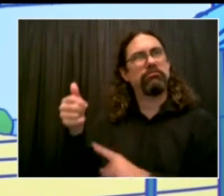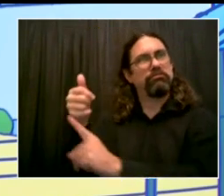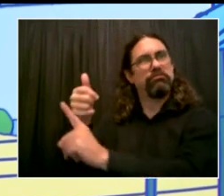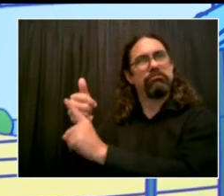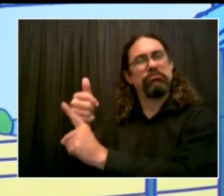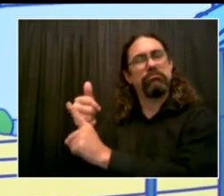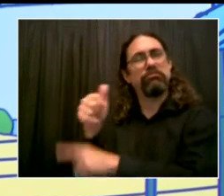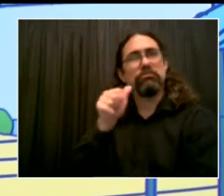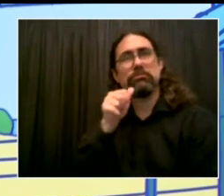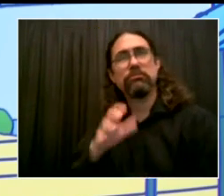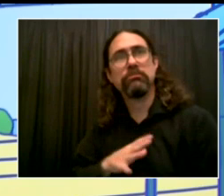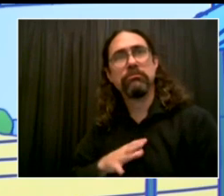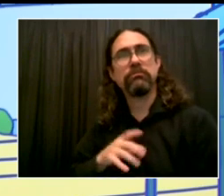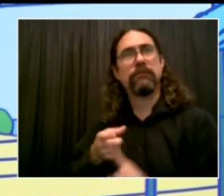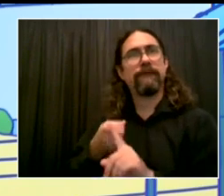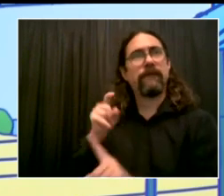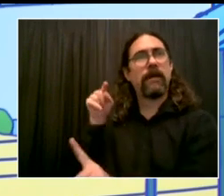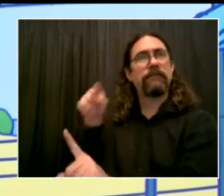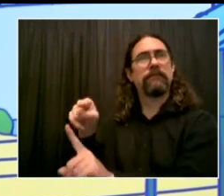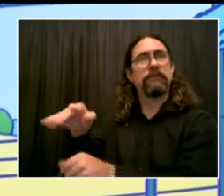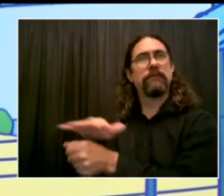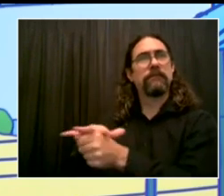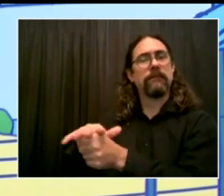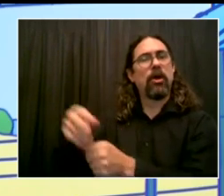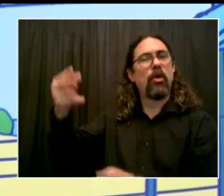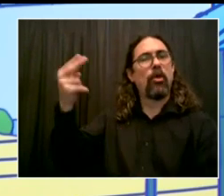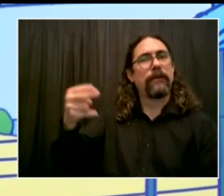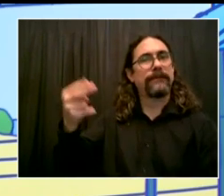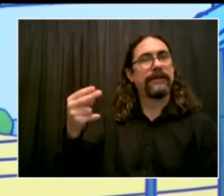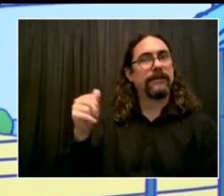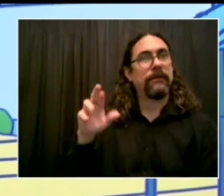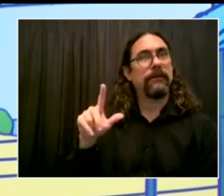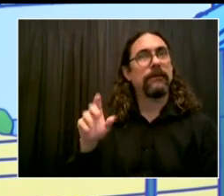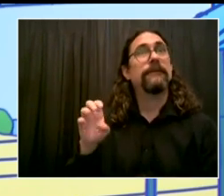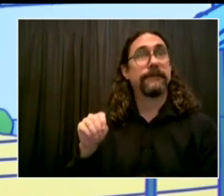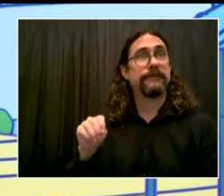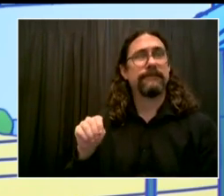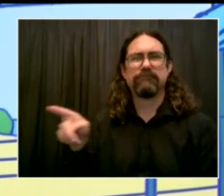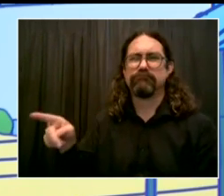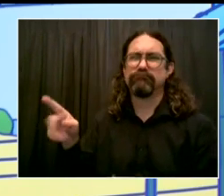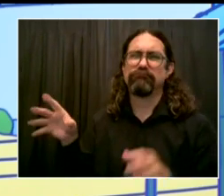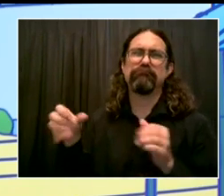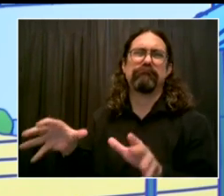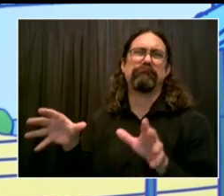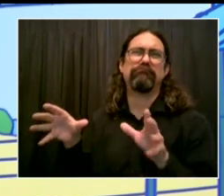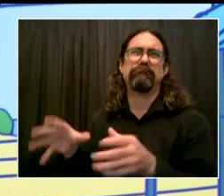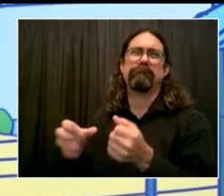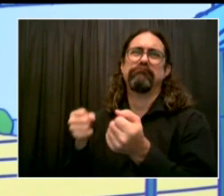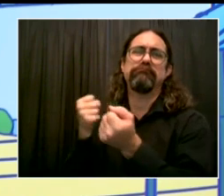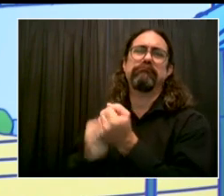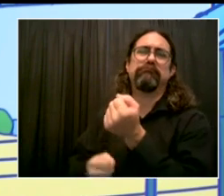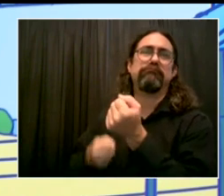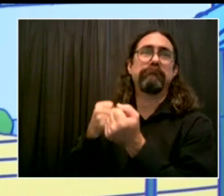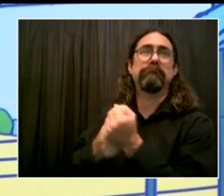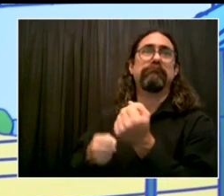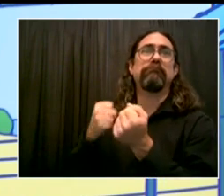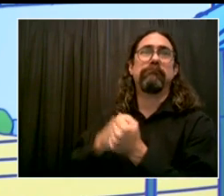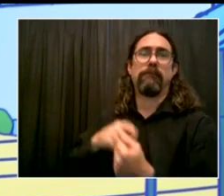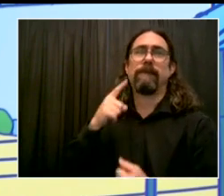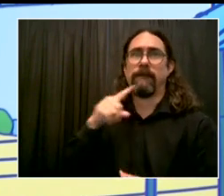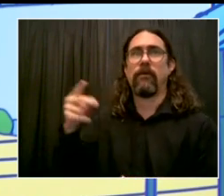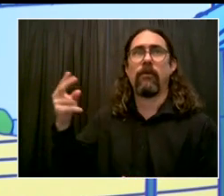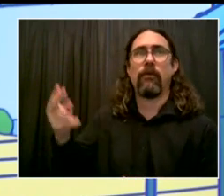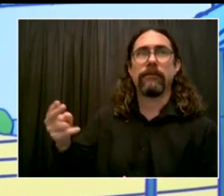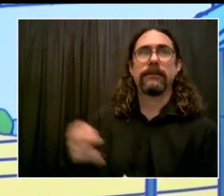knows very well how much parents in the Harlem community want to see their kids back in school the right way.